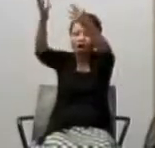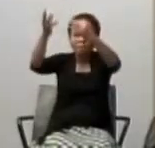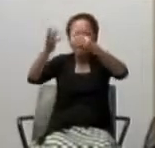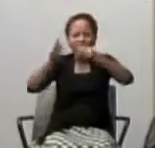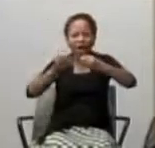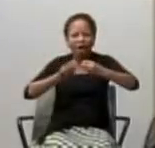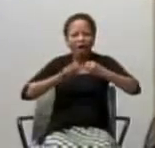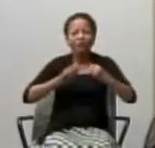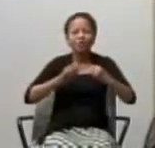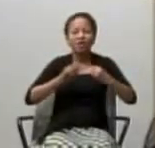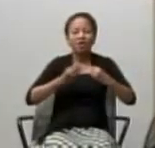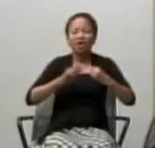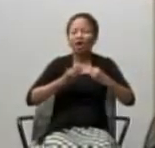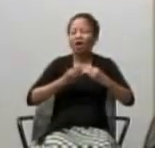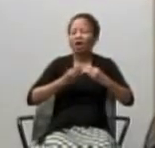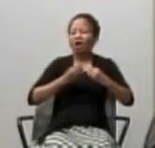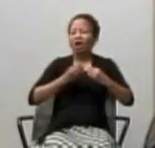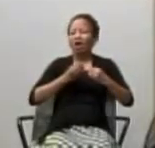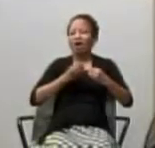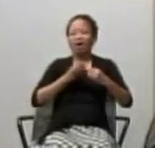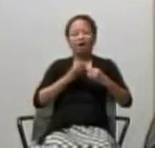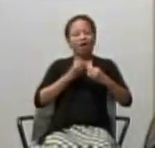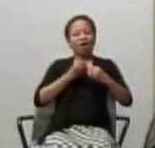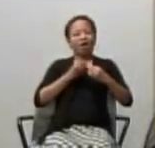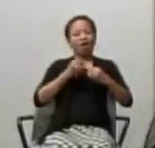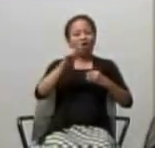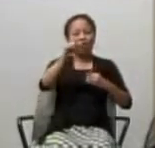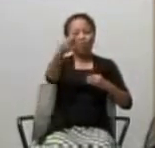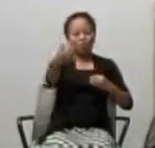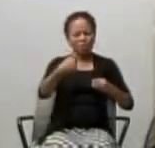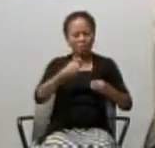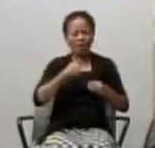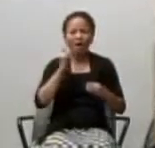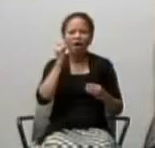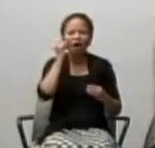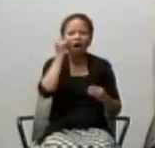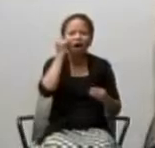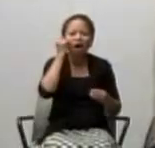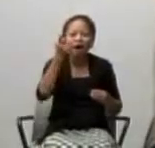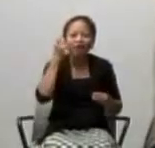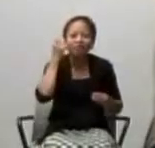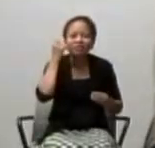understand how you and I can be and are called to be.